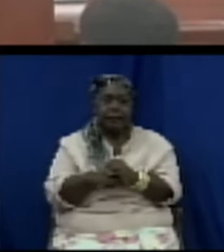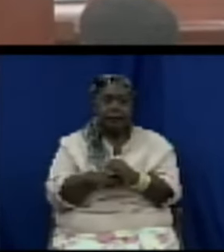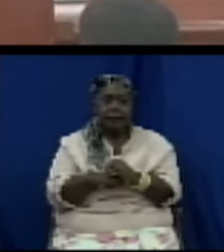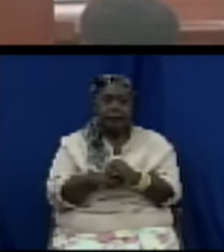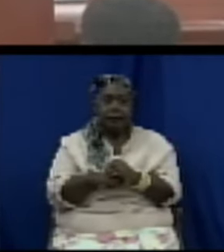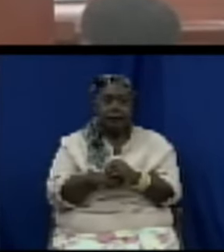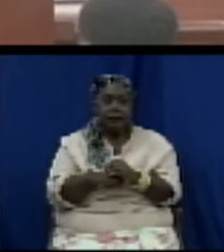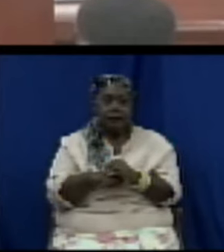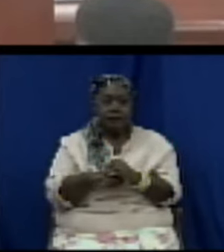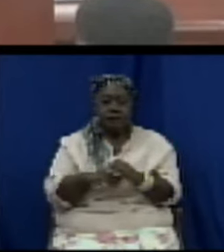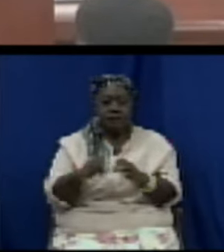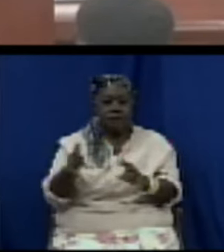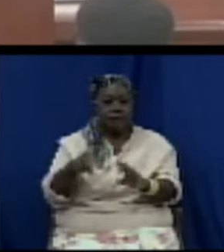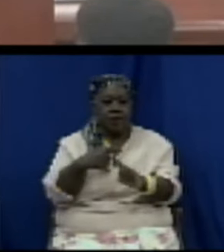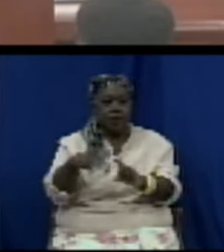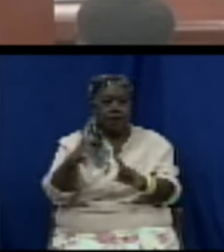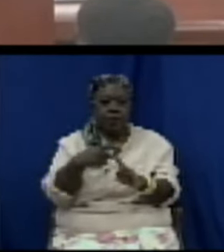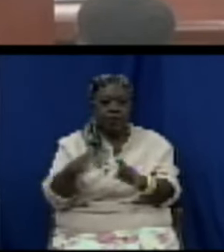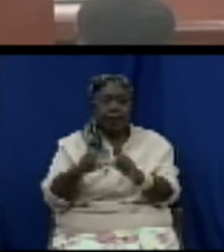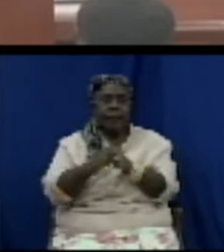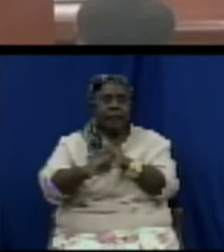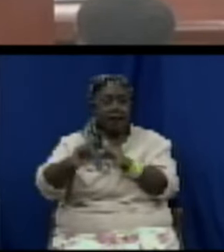Unofficial notices.